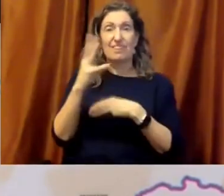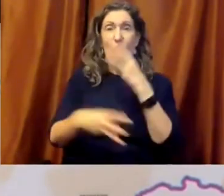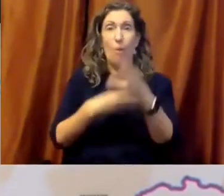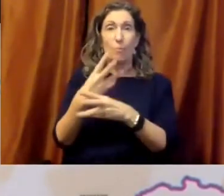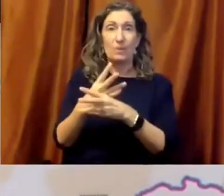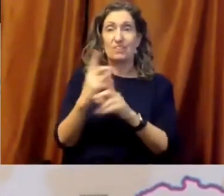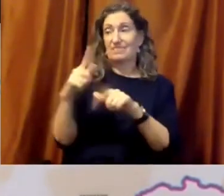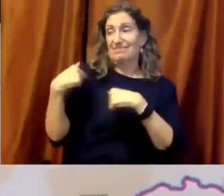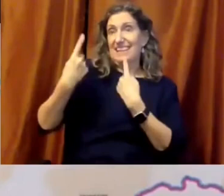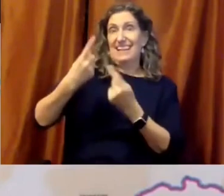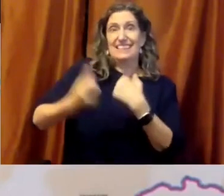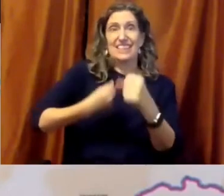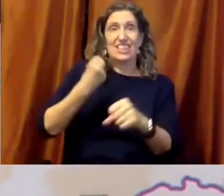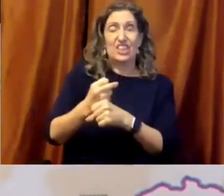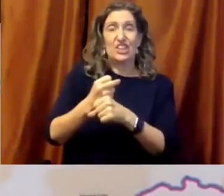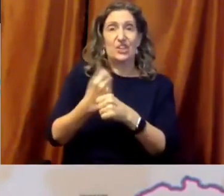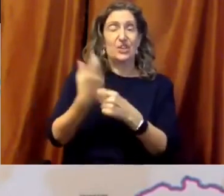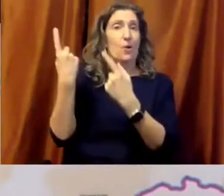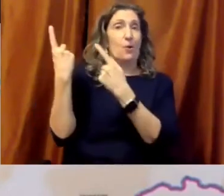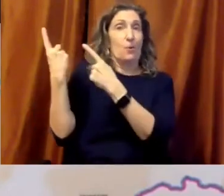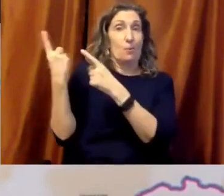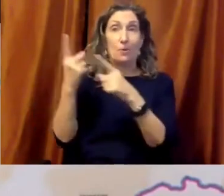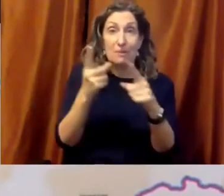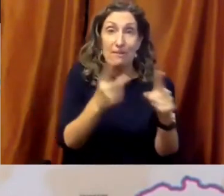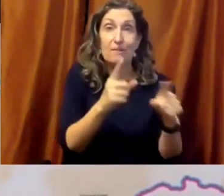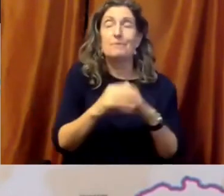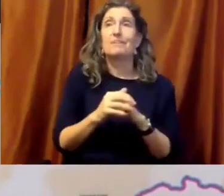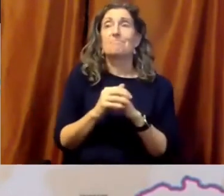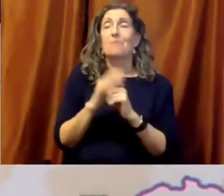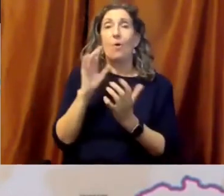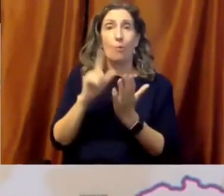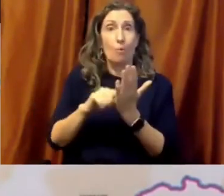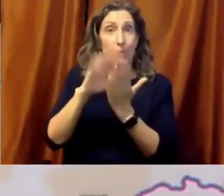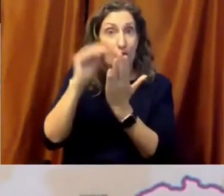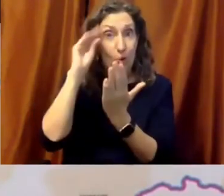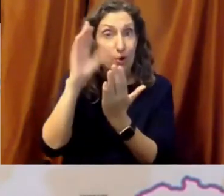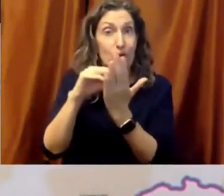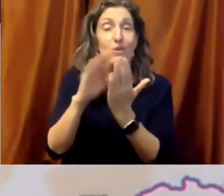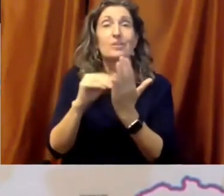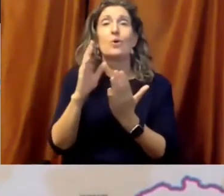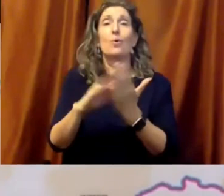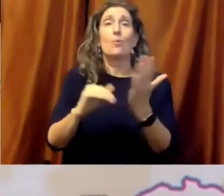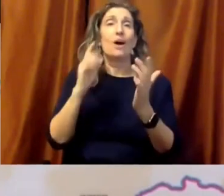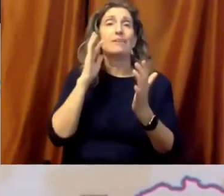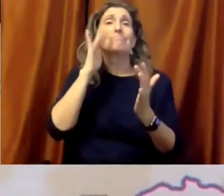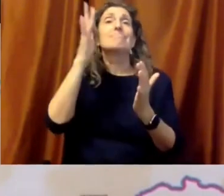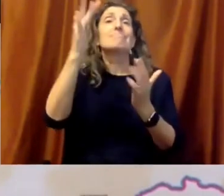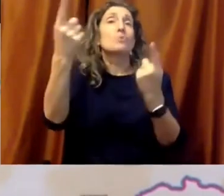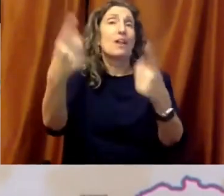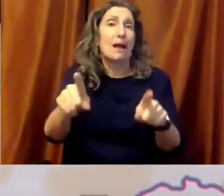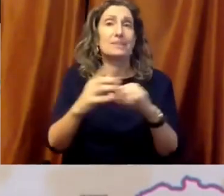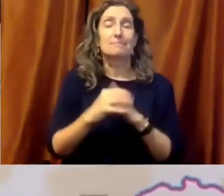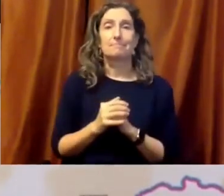most importantly, where we need to be going. I'd like to start by telling you a little bit about EI. Mark mentioned it already, but